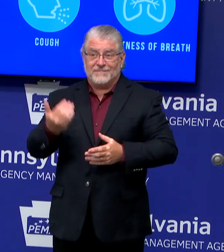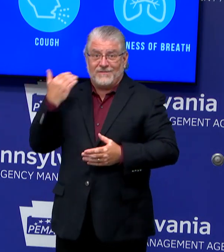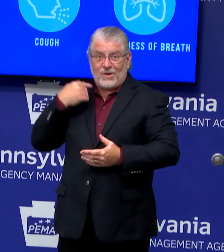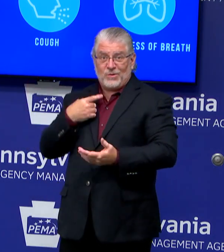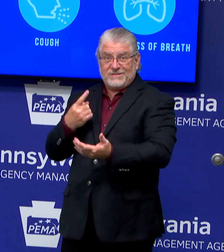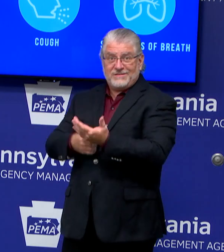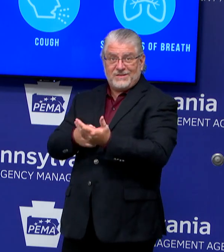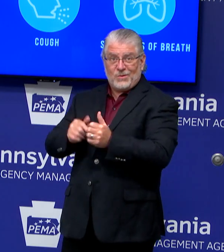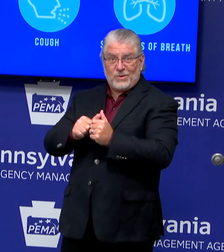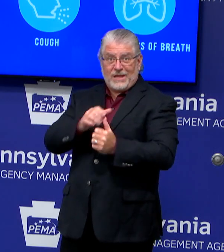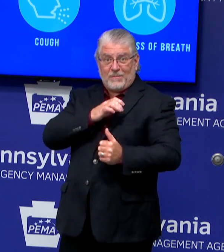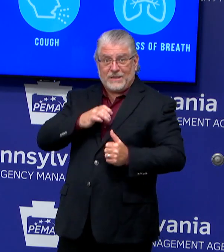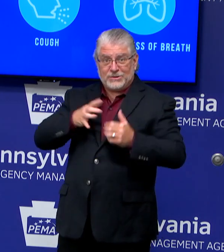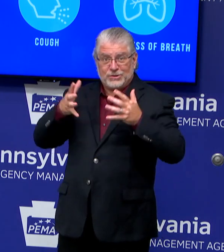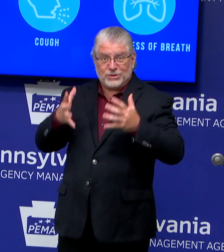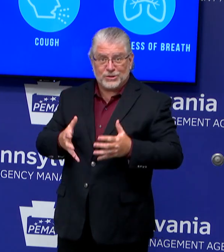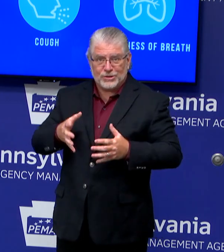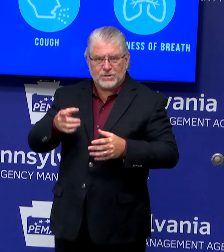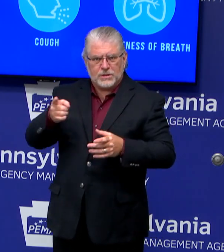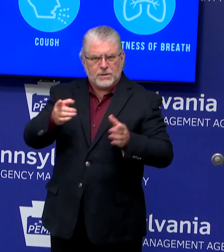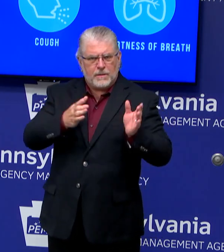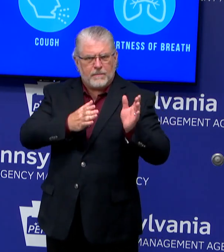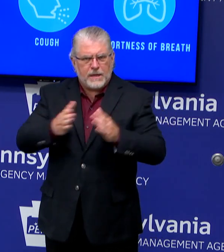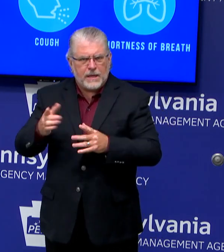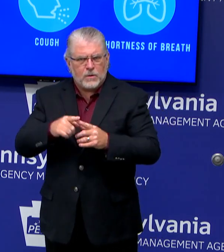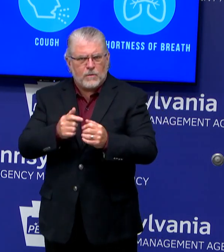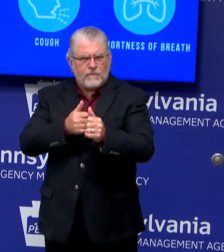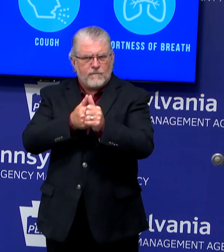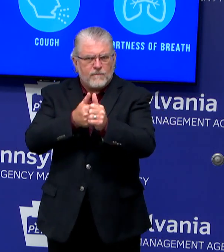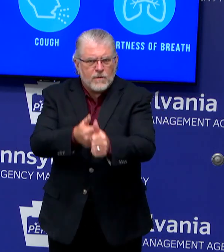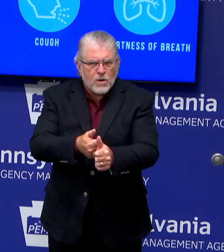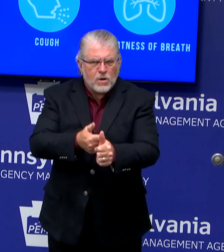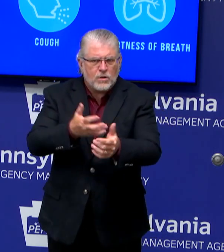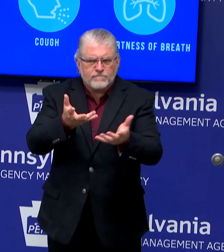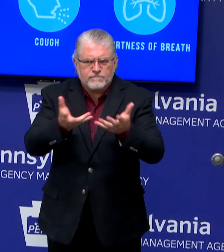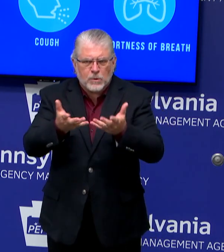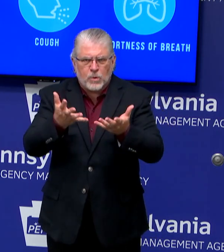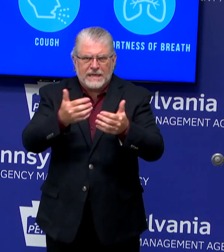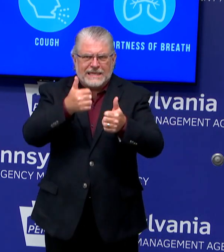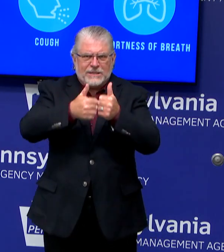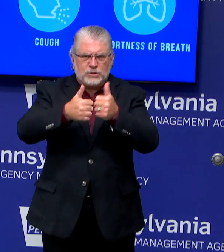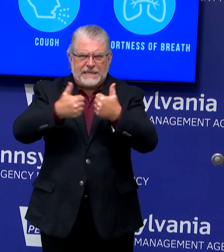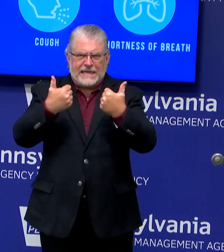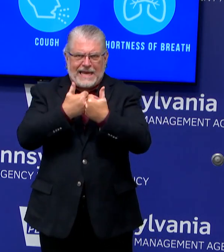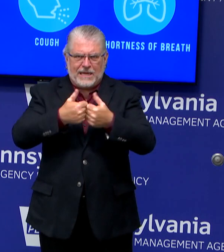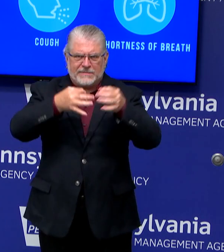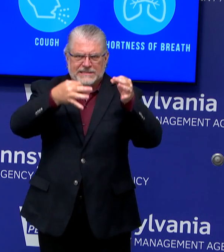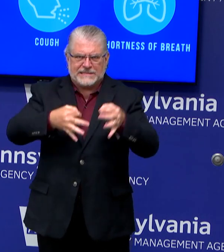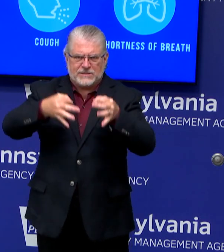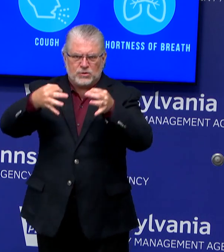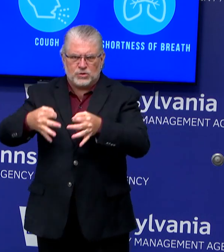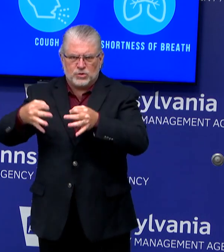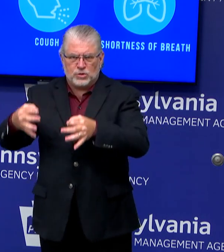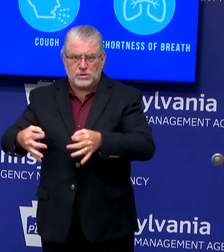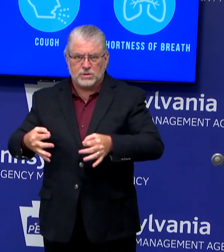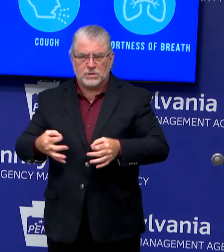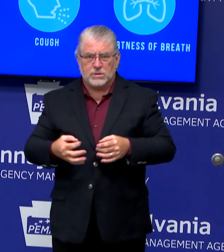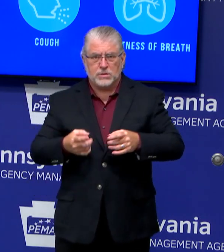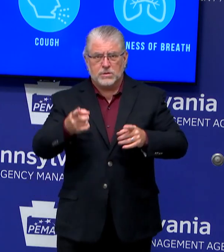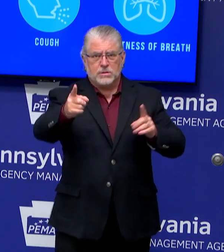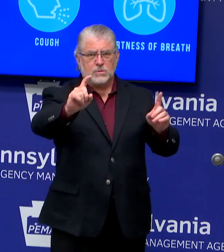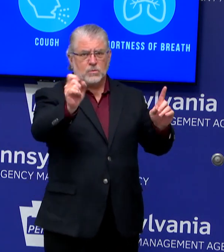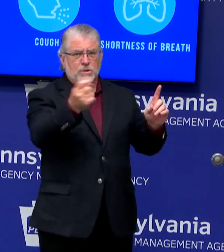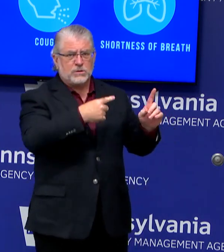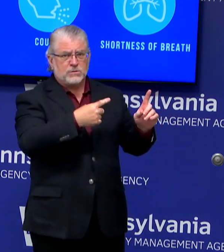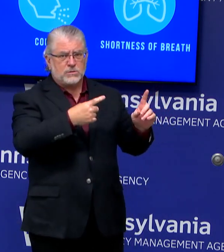plan to do that on a game-by-game basis. Is there going be a waiver because filling an NFL stadium is well beyond 250 in